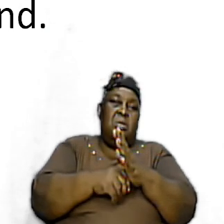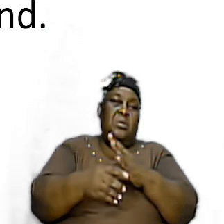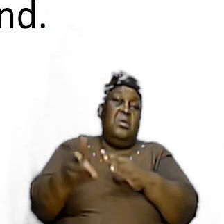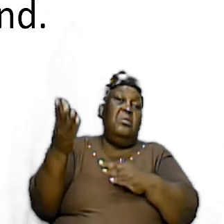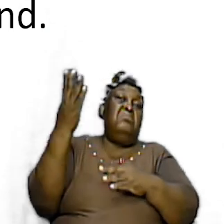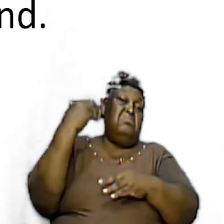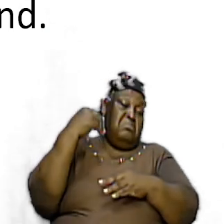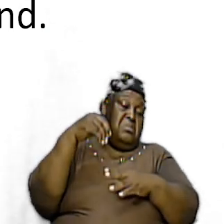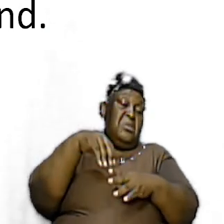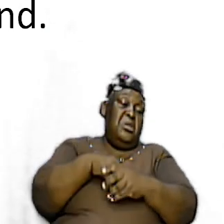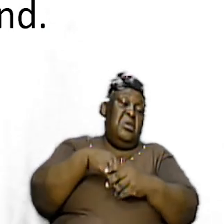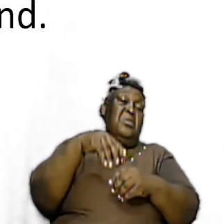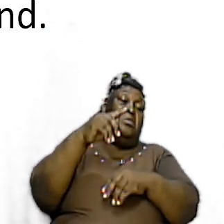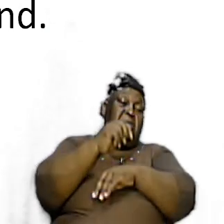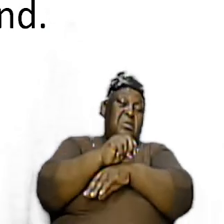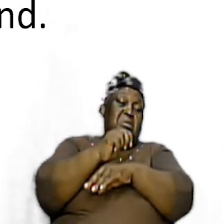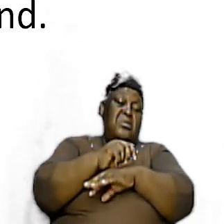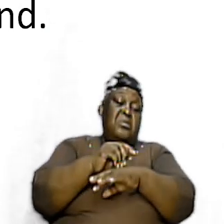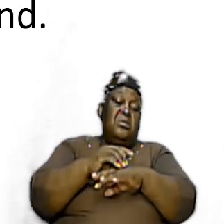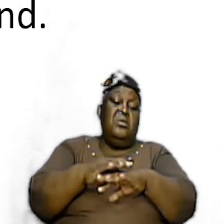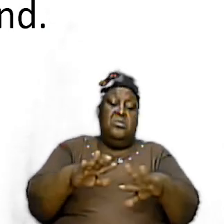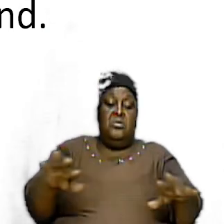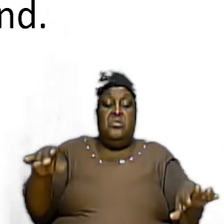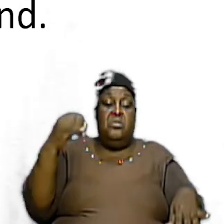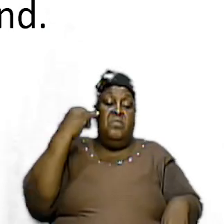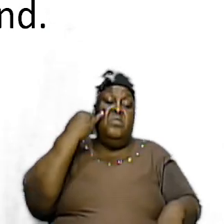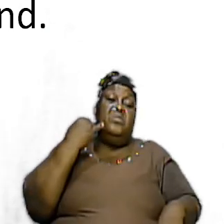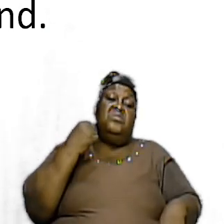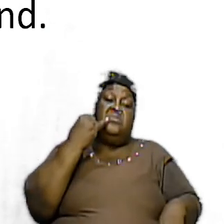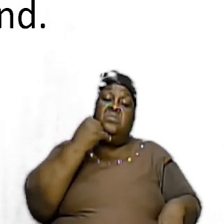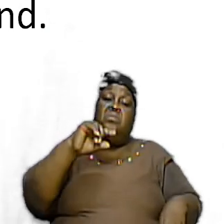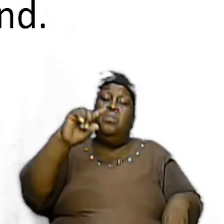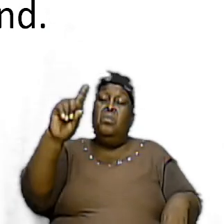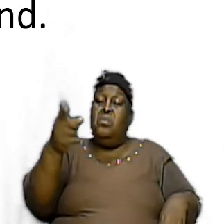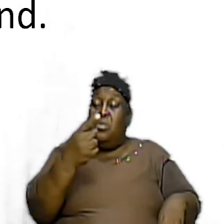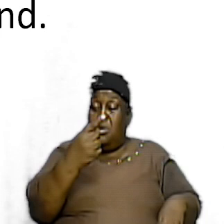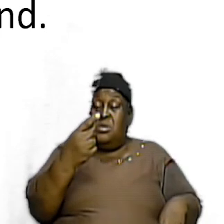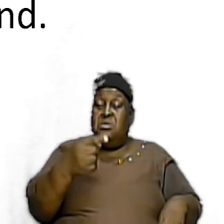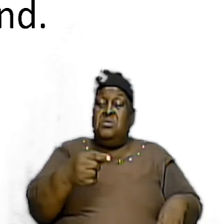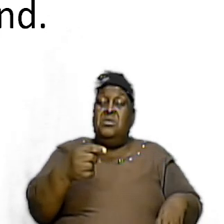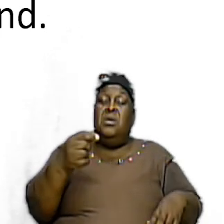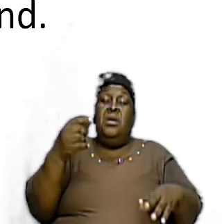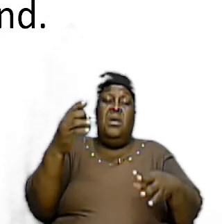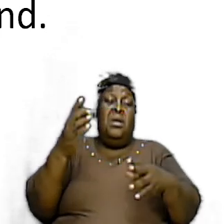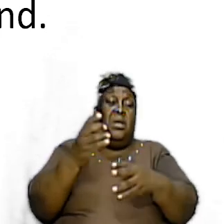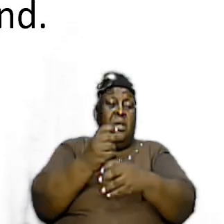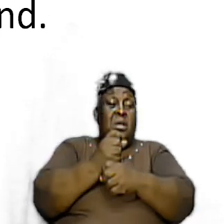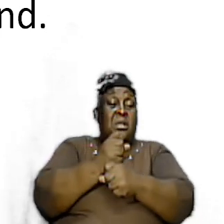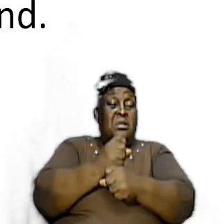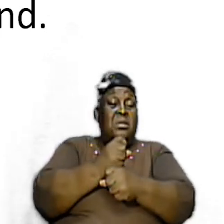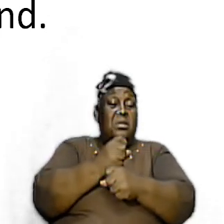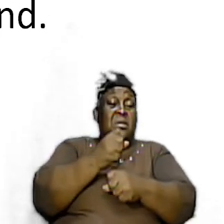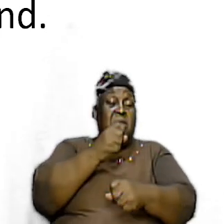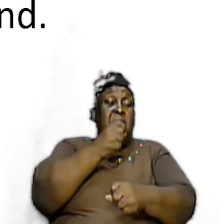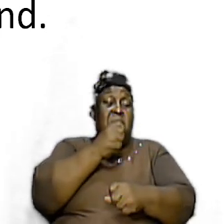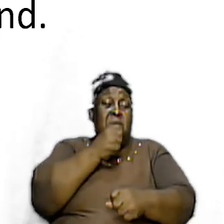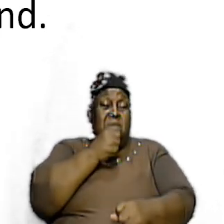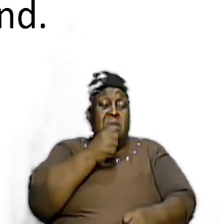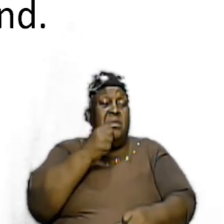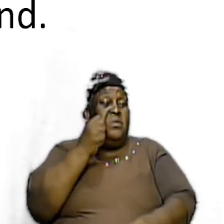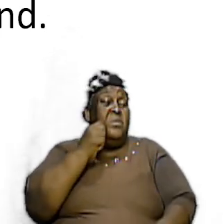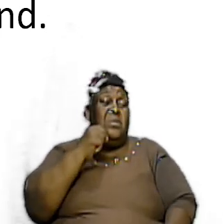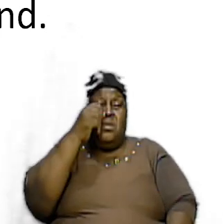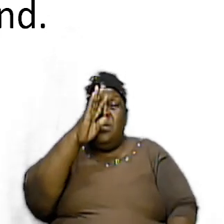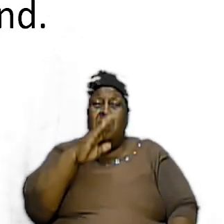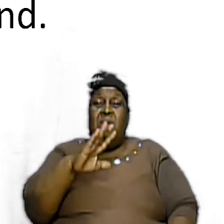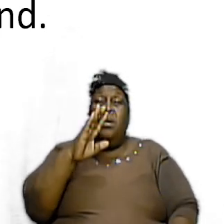it was the children of Israel that were once held captive in Egypt that God called